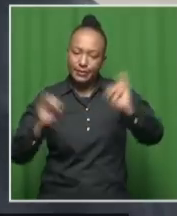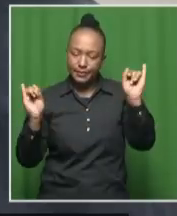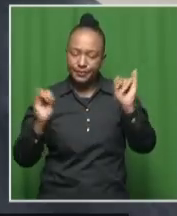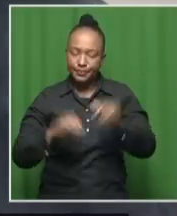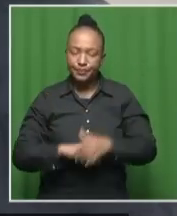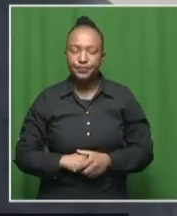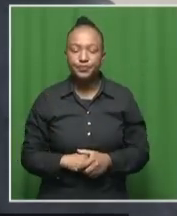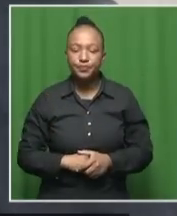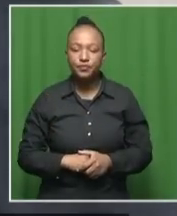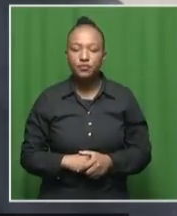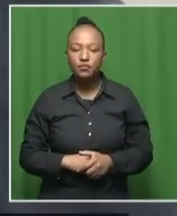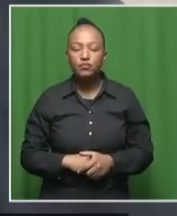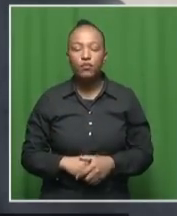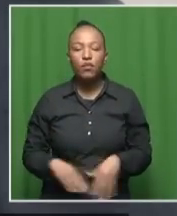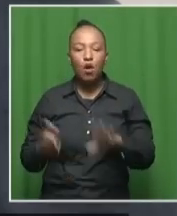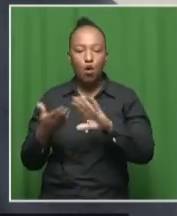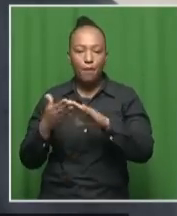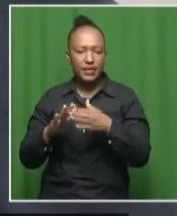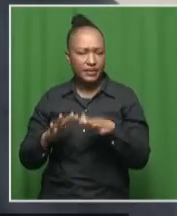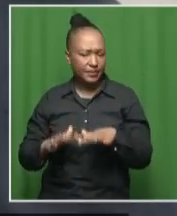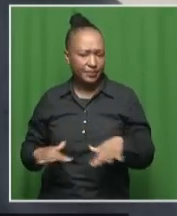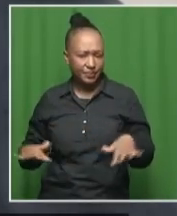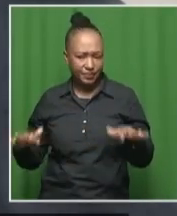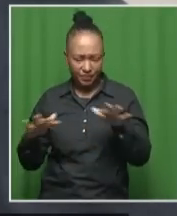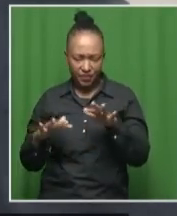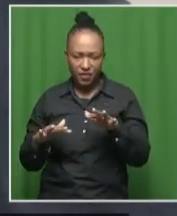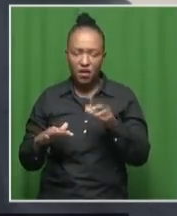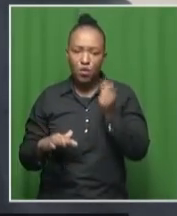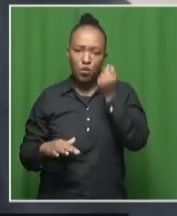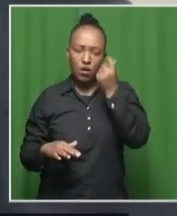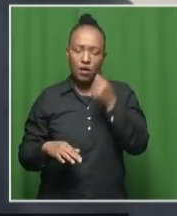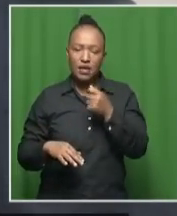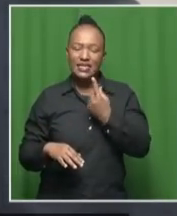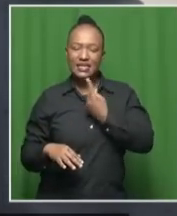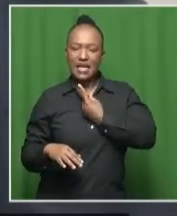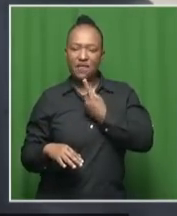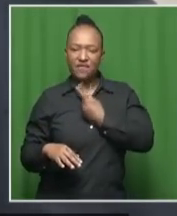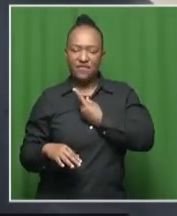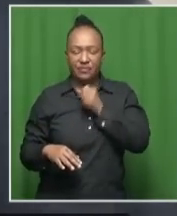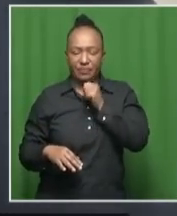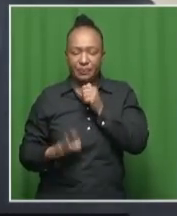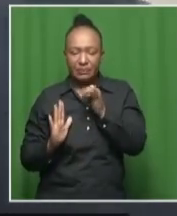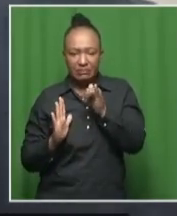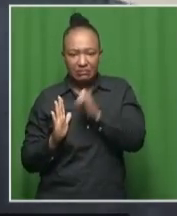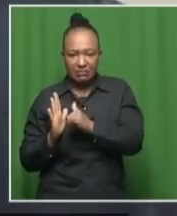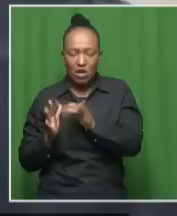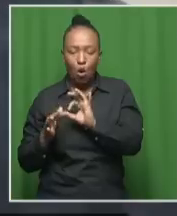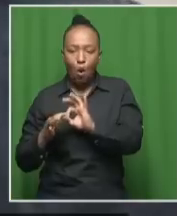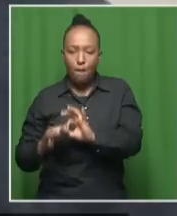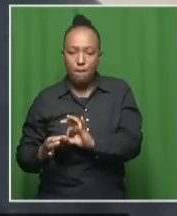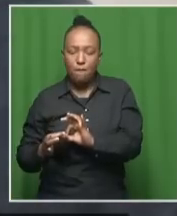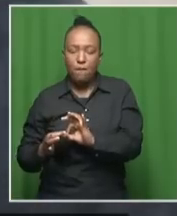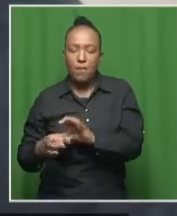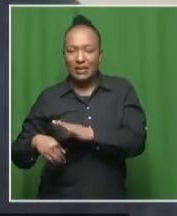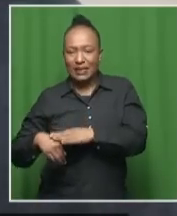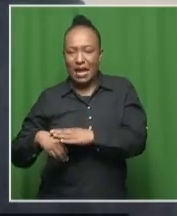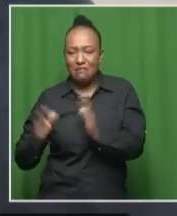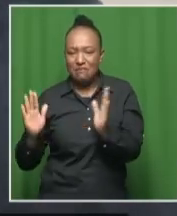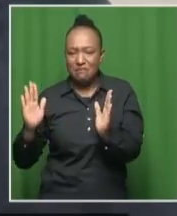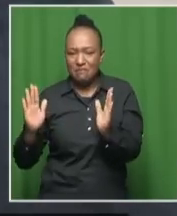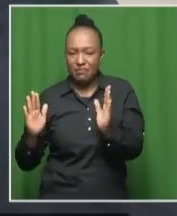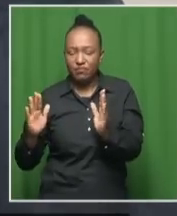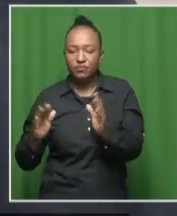community goes because I understand you have curfews self-imposed in certain instances. But I understand if you go into